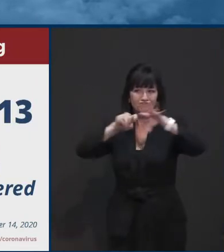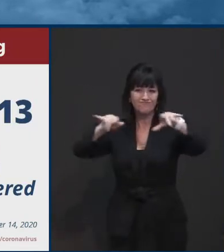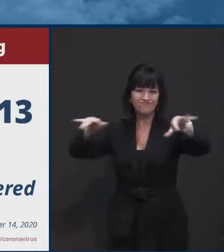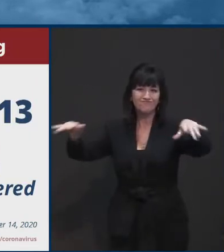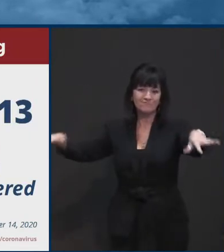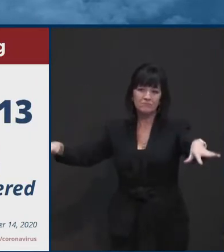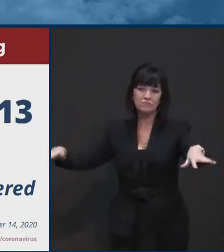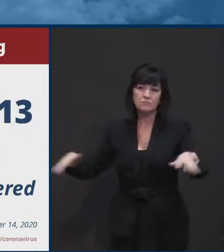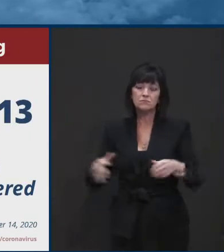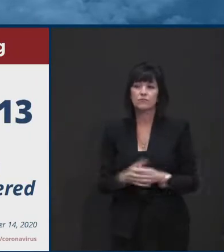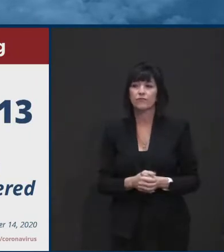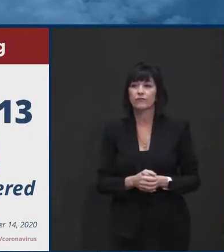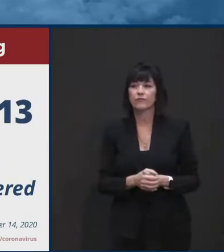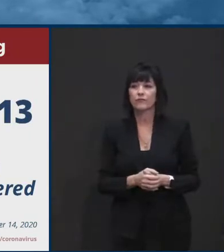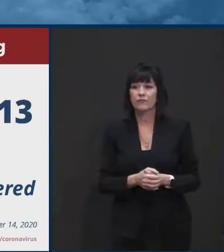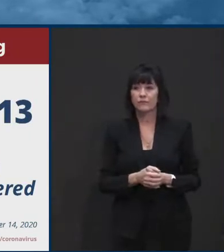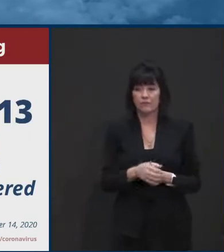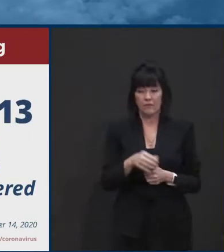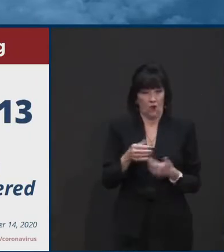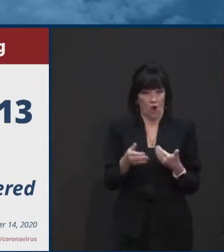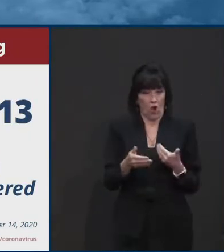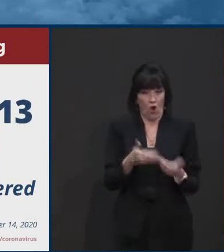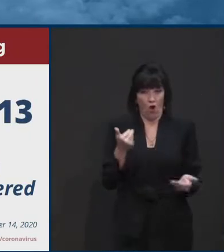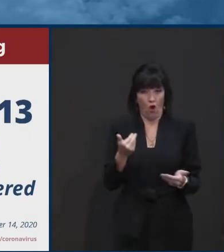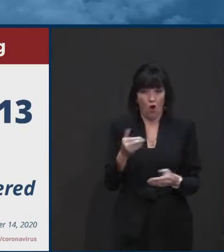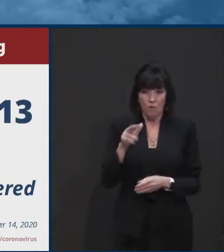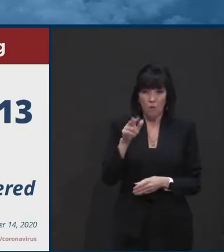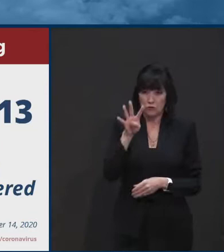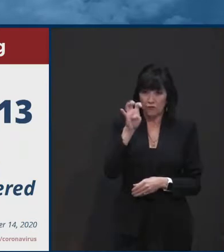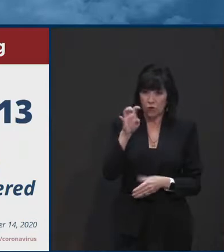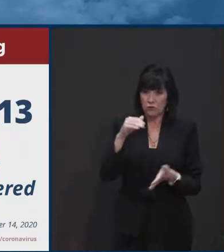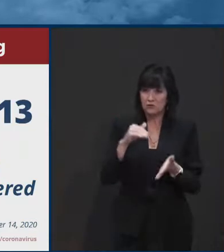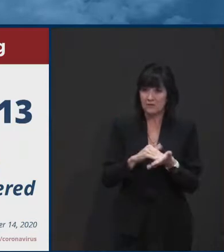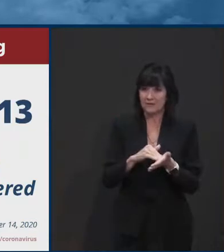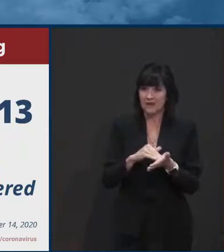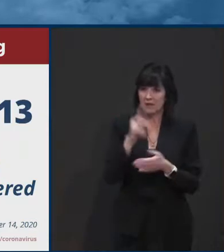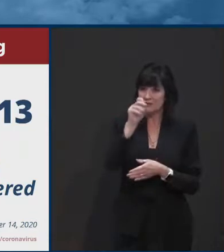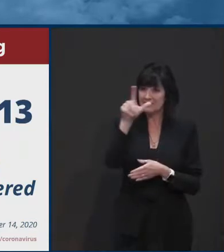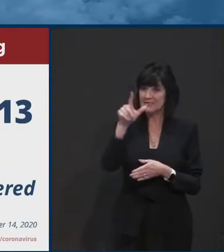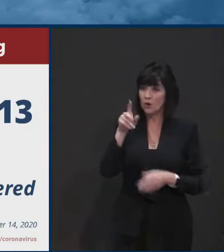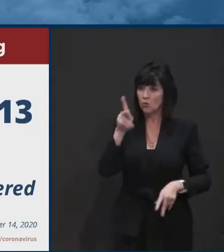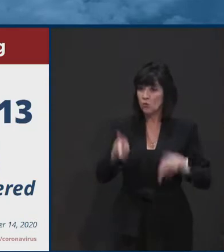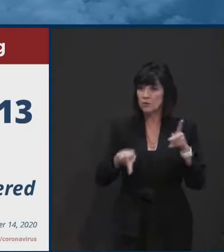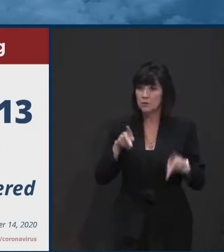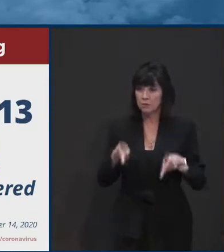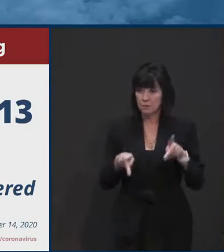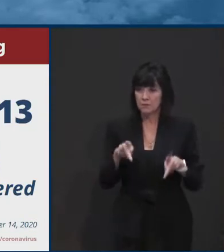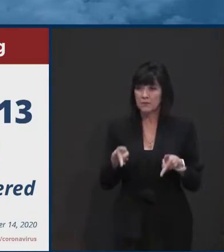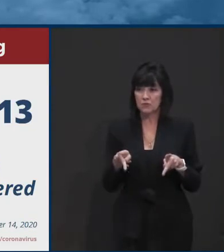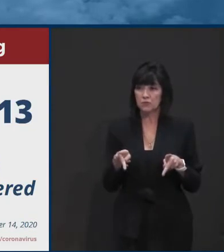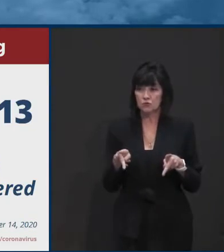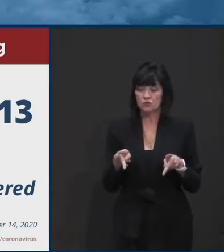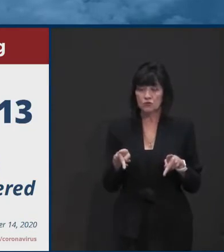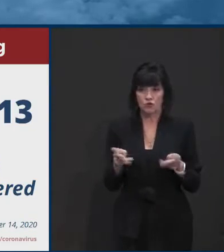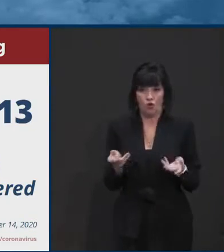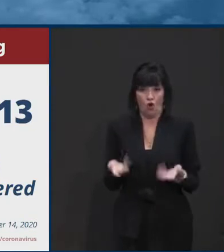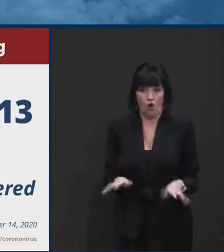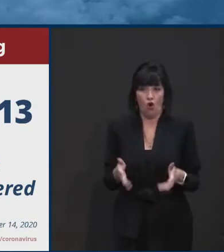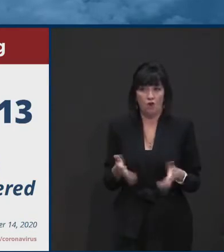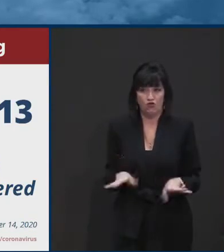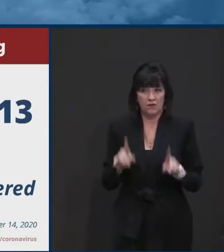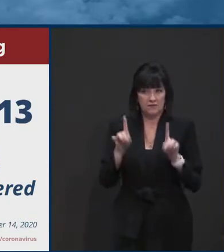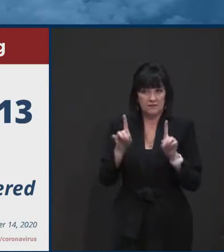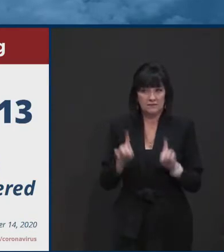So we've had almost 400,000 Delawareans closing in on half of our population of